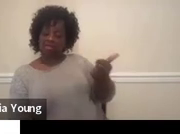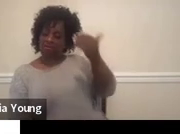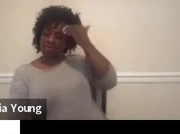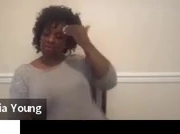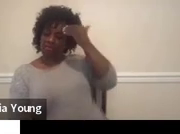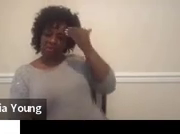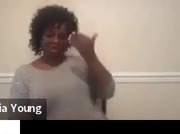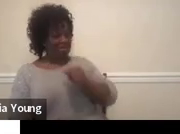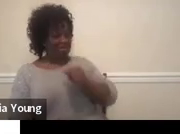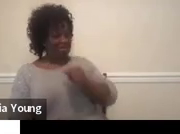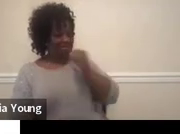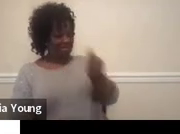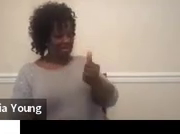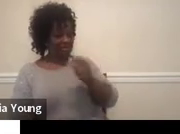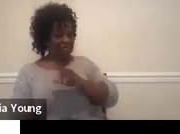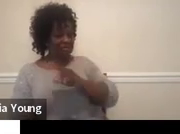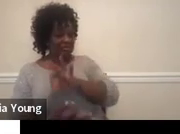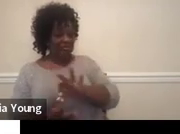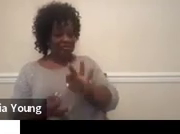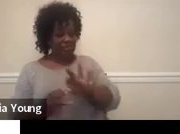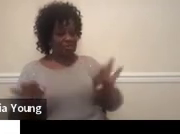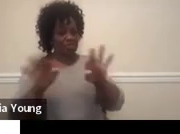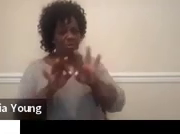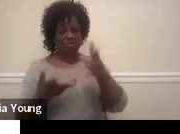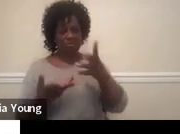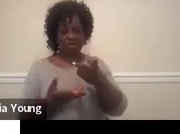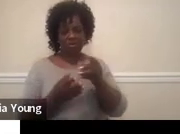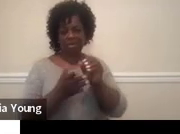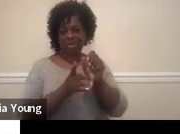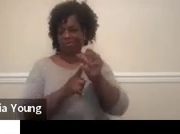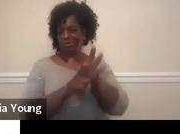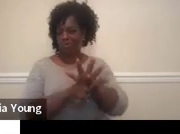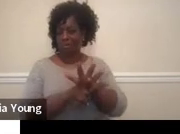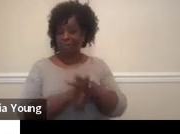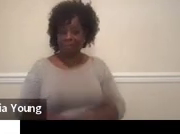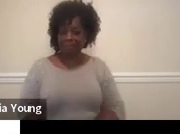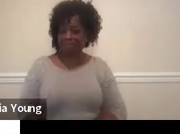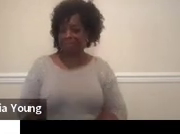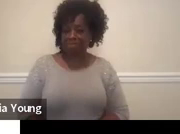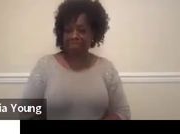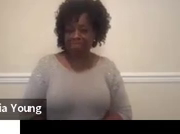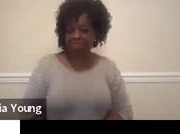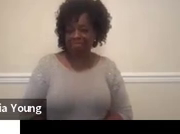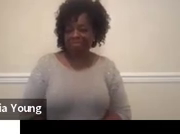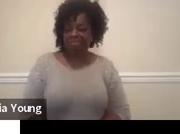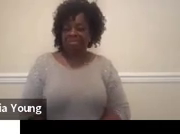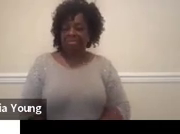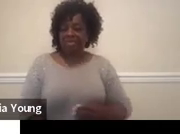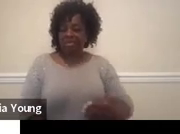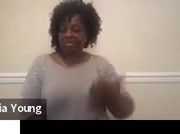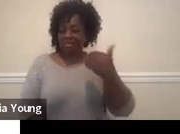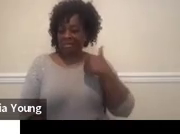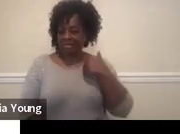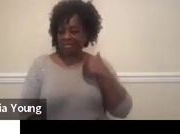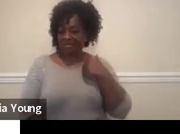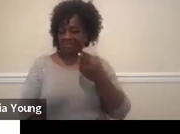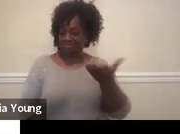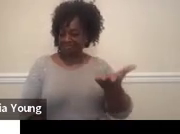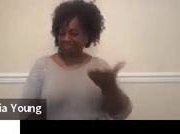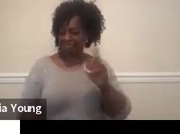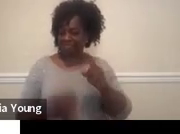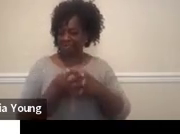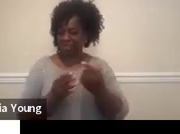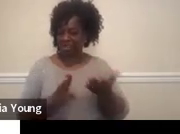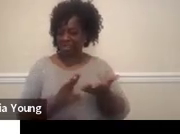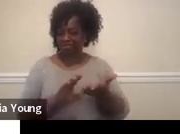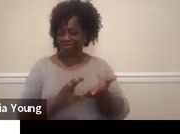And then this was something that I found on Pinterest at the very beginning of COVID. So a couple of years ago that I was